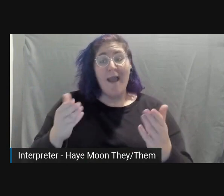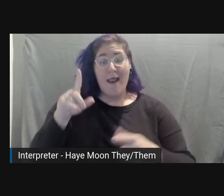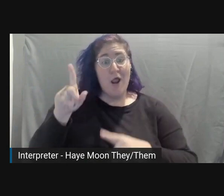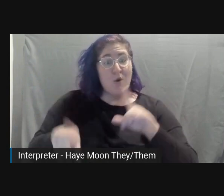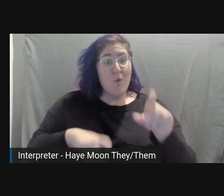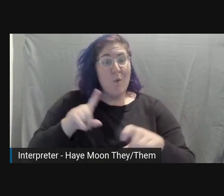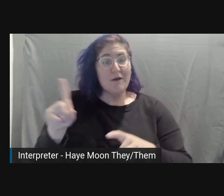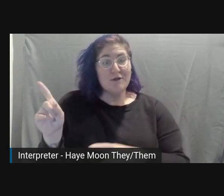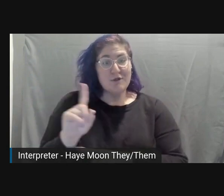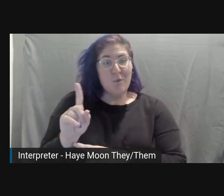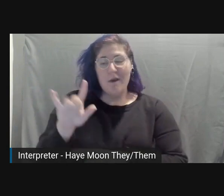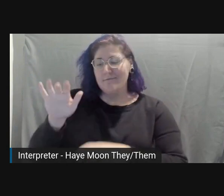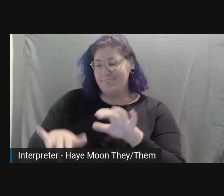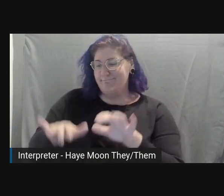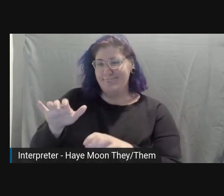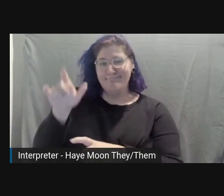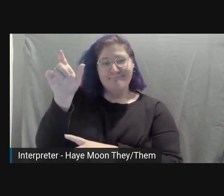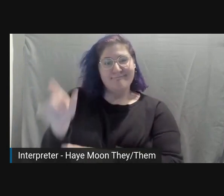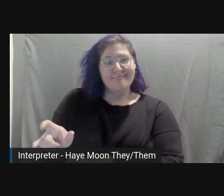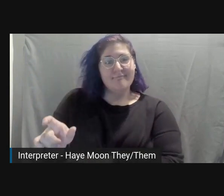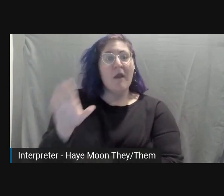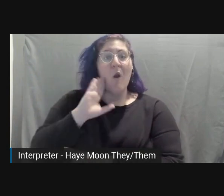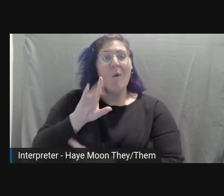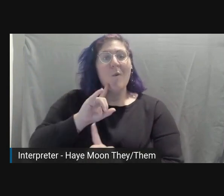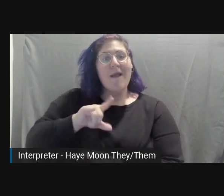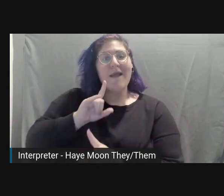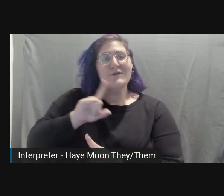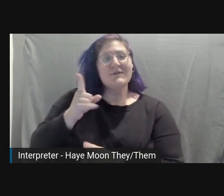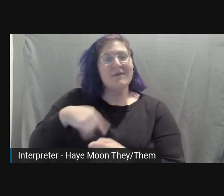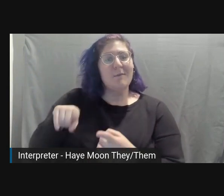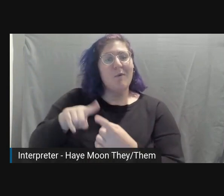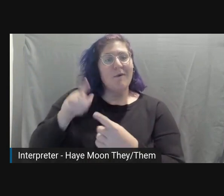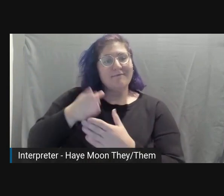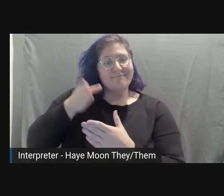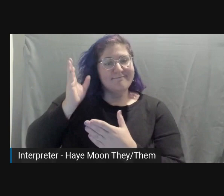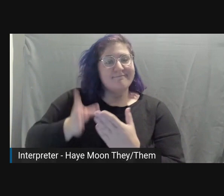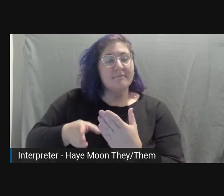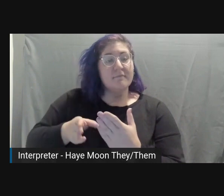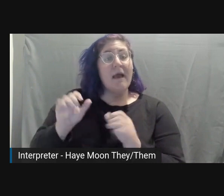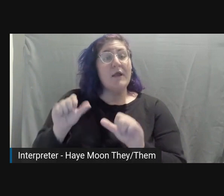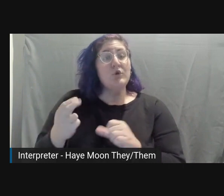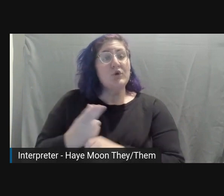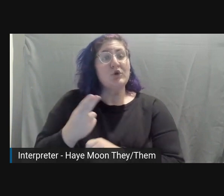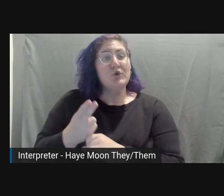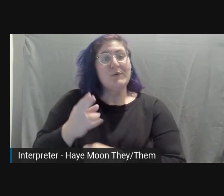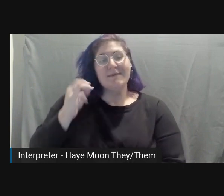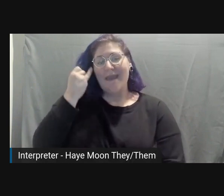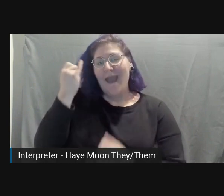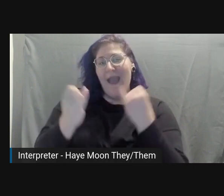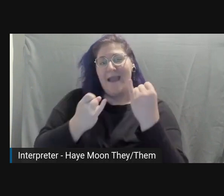and we'll answer them at the end of the session. And you can use the ideas section to chat with other attendees.